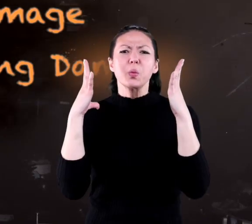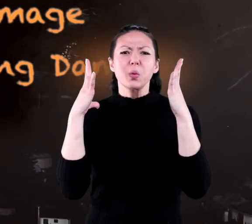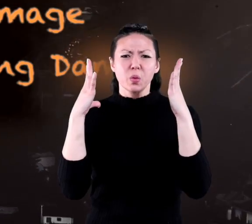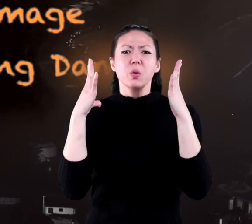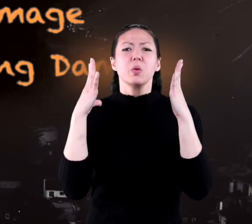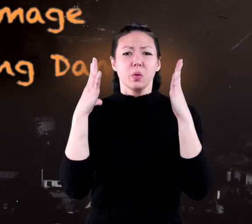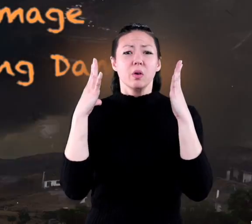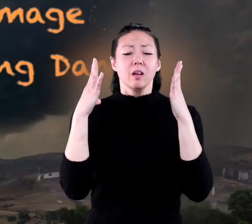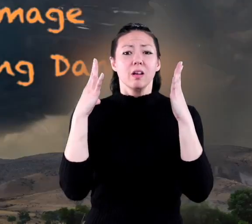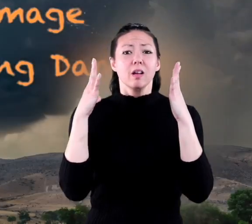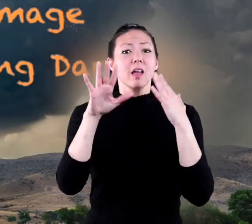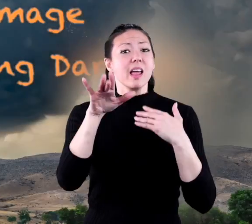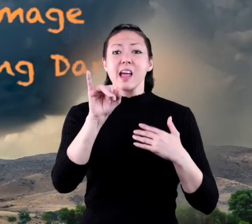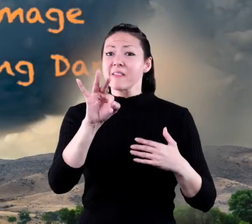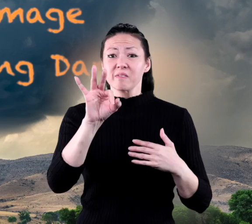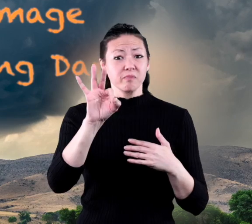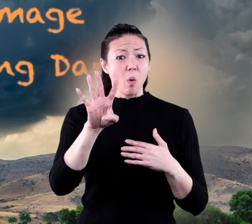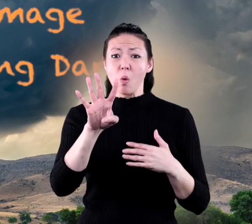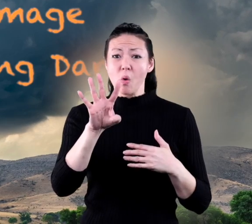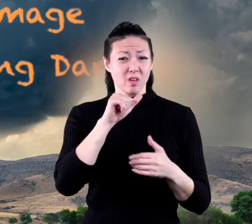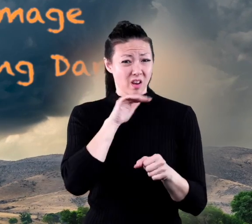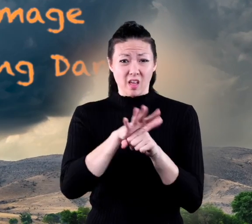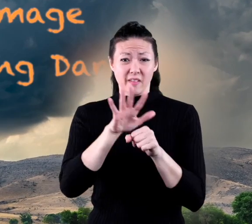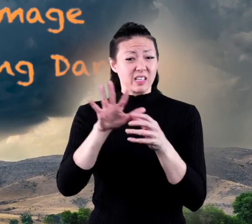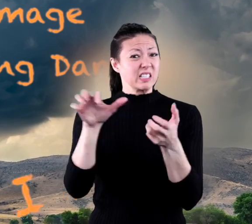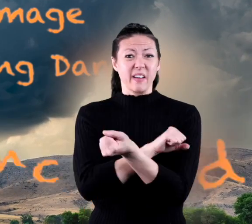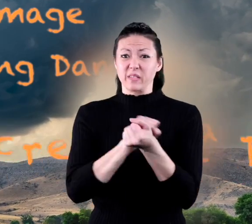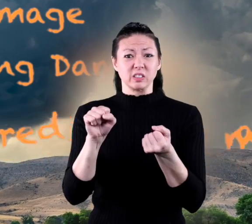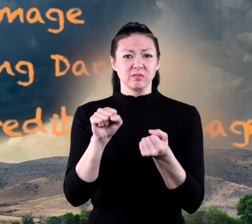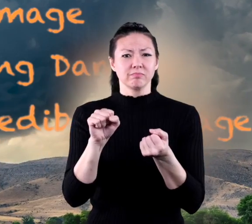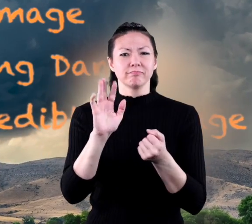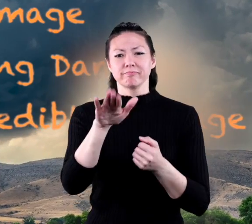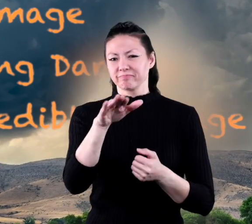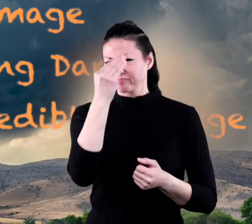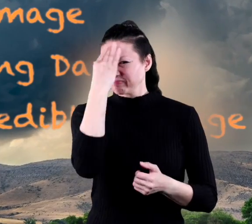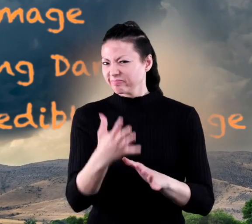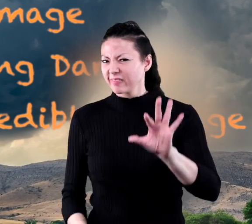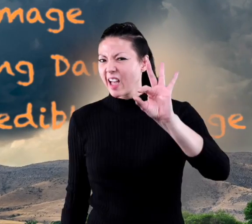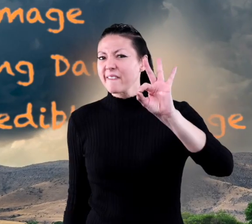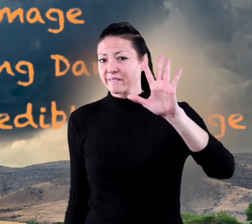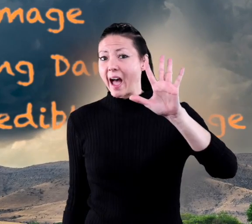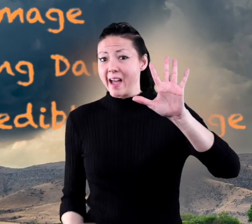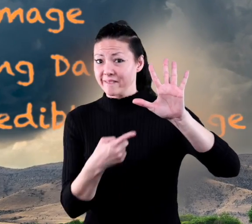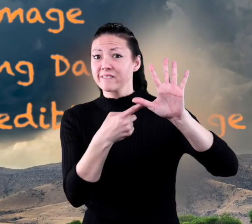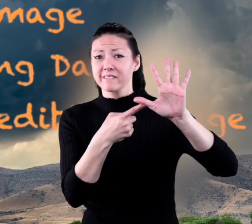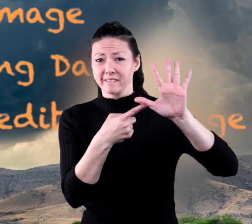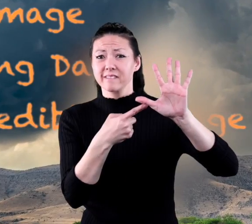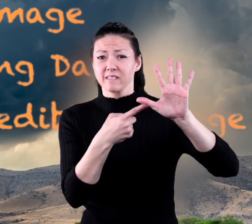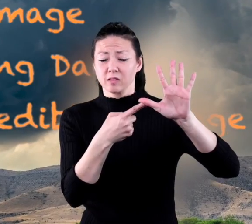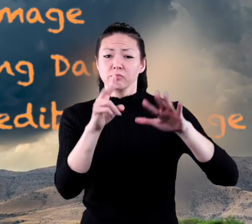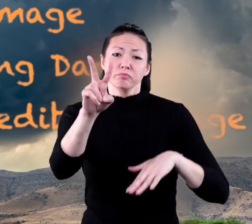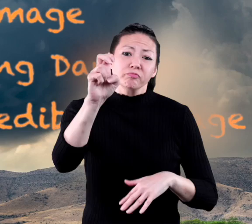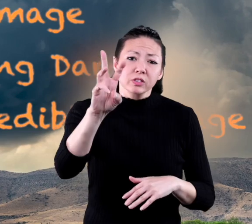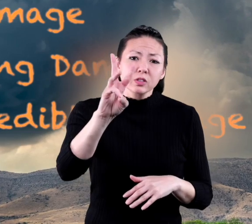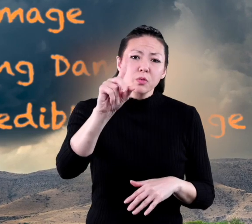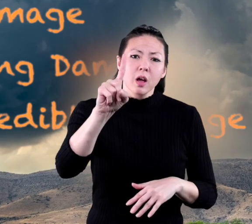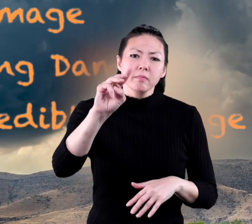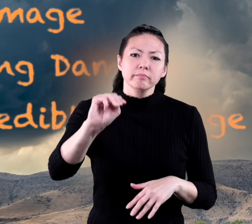tornado. And if F4 isn't devastating enough, there is the F5, with winds over